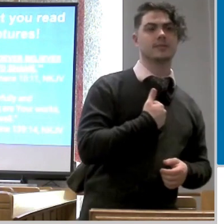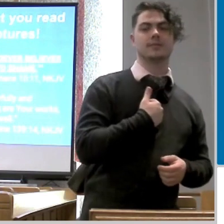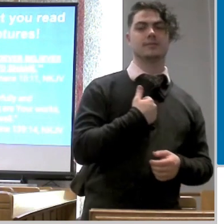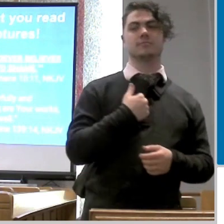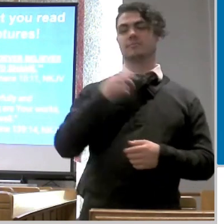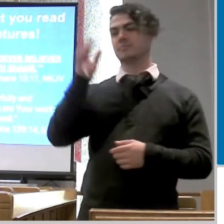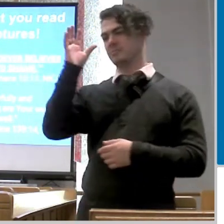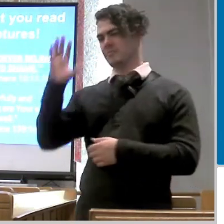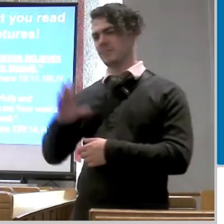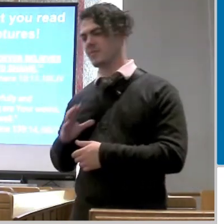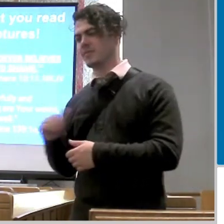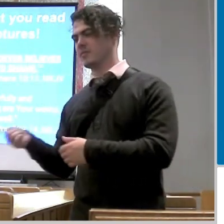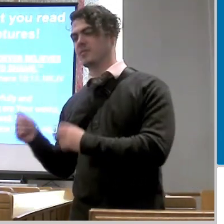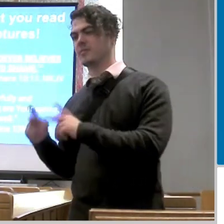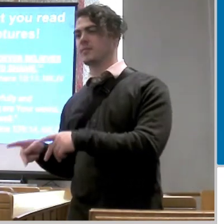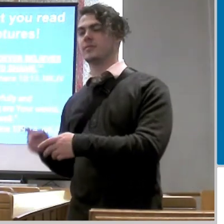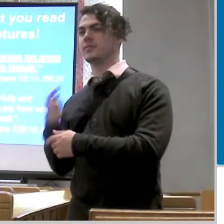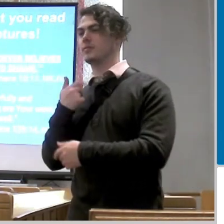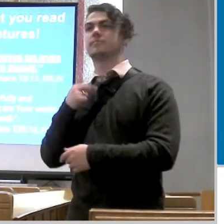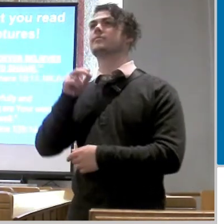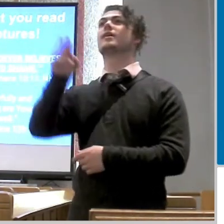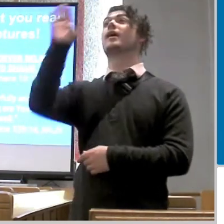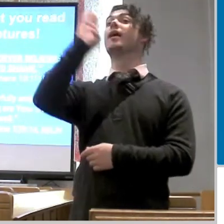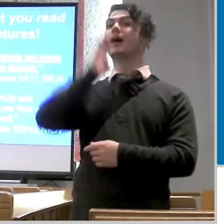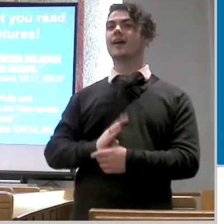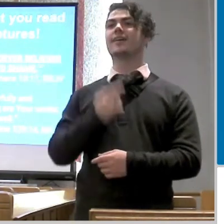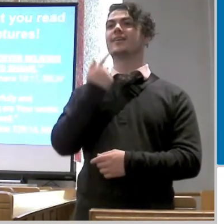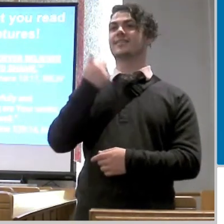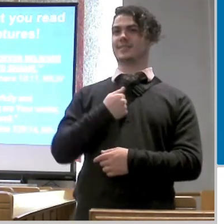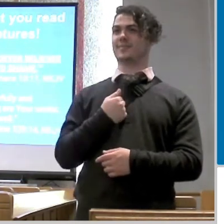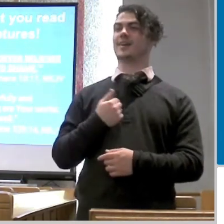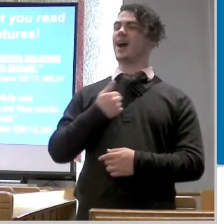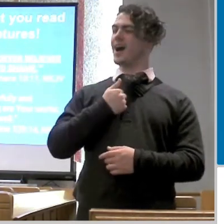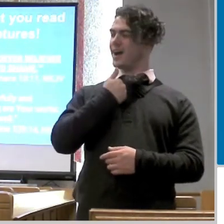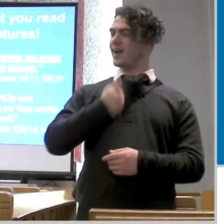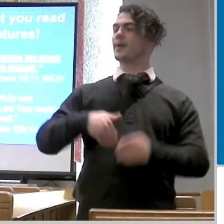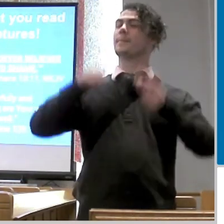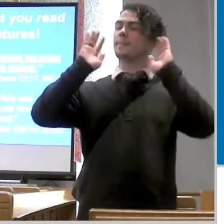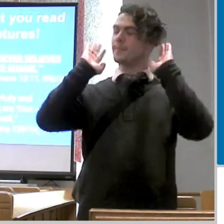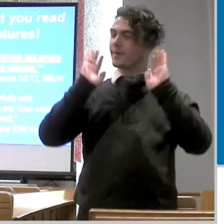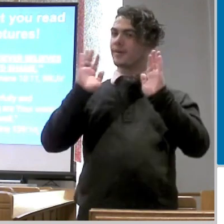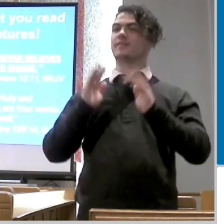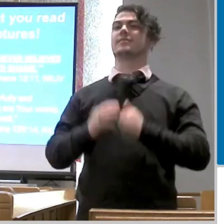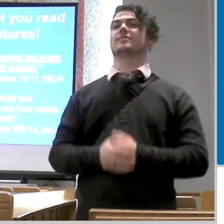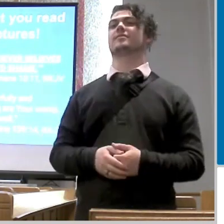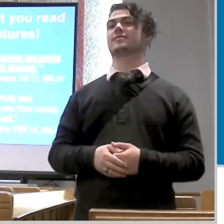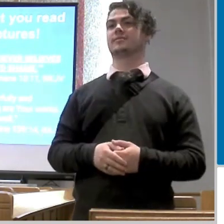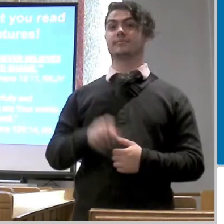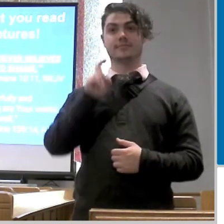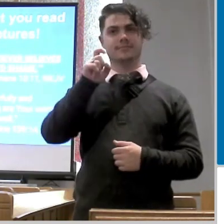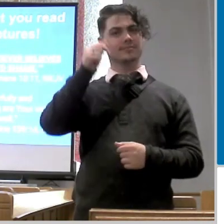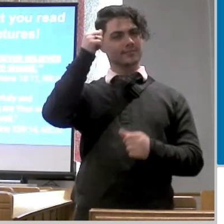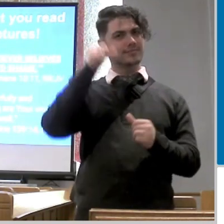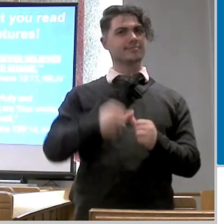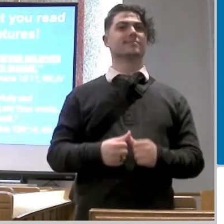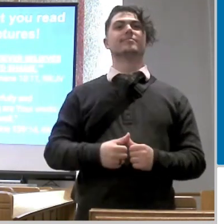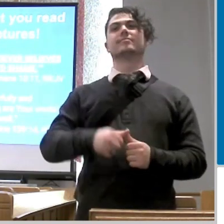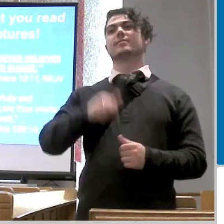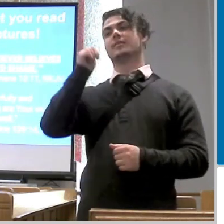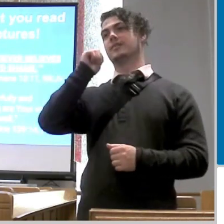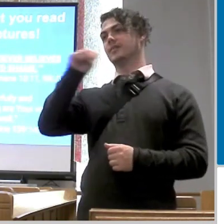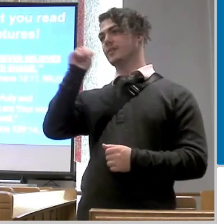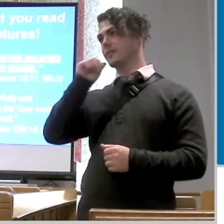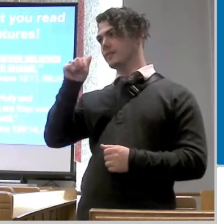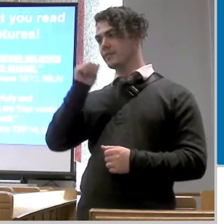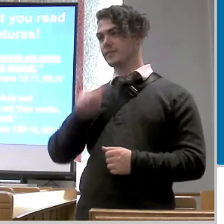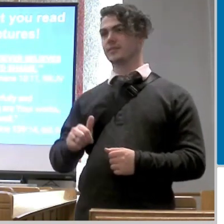and i am marvelous right this is what we should be reminding ourselves of to get out of shame